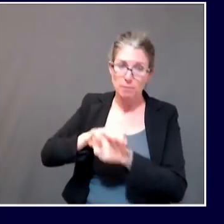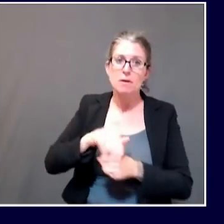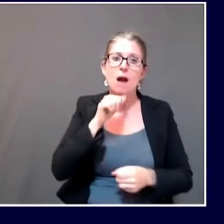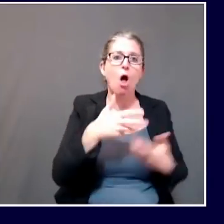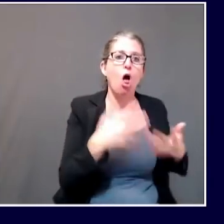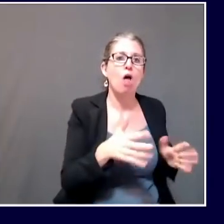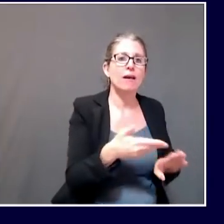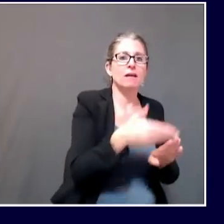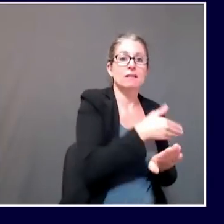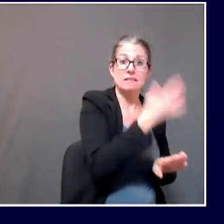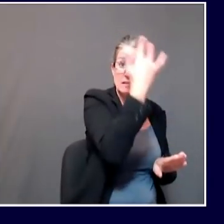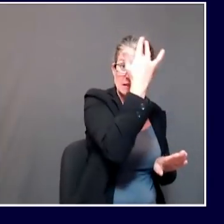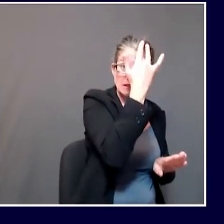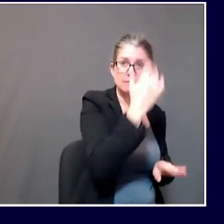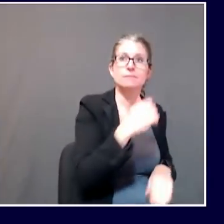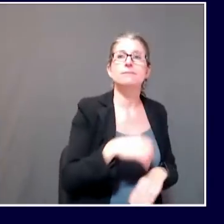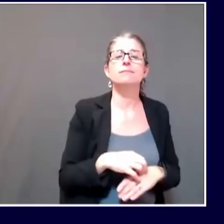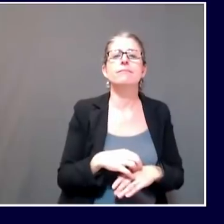contributed to its spreading?